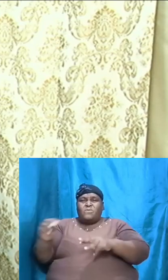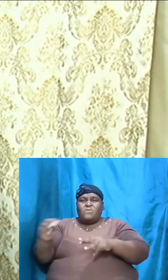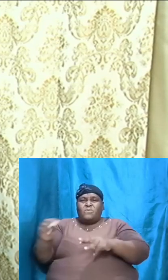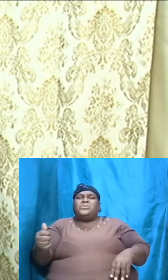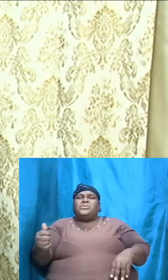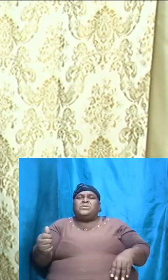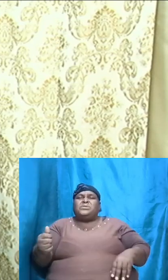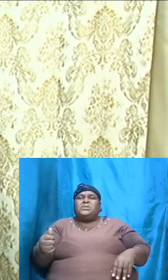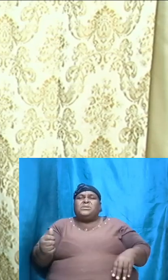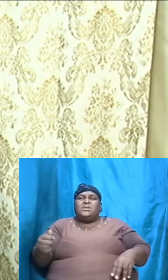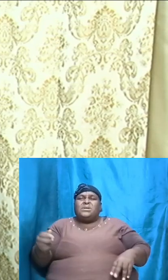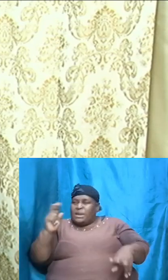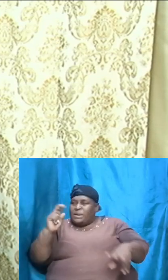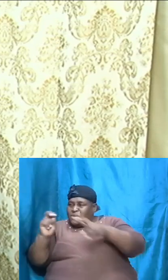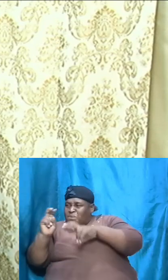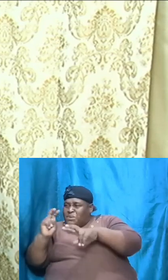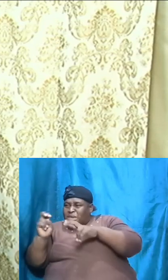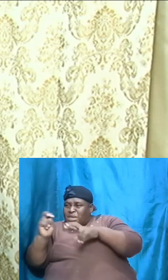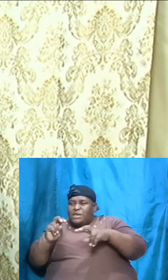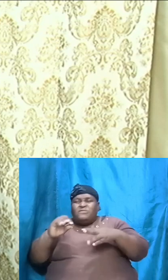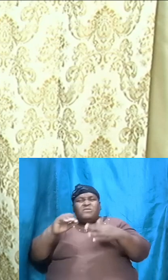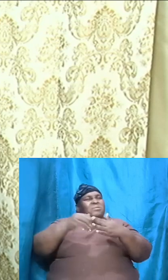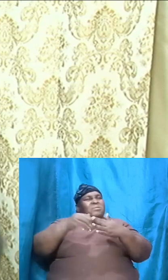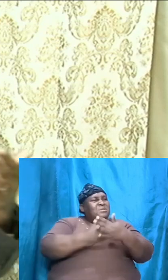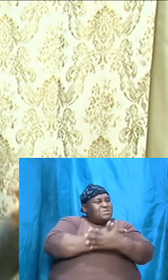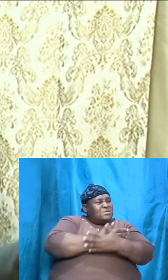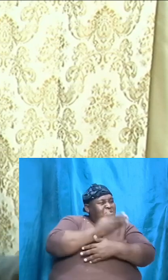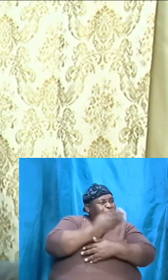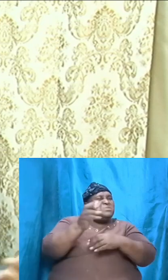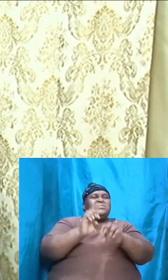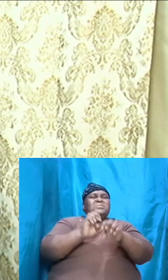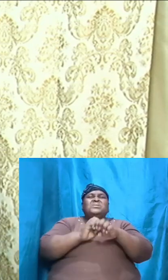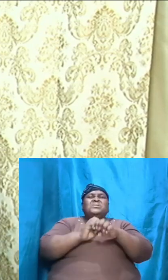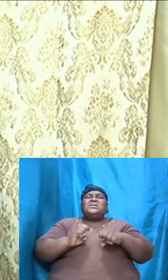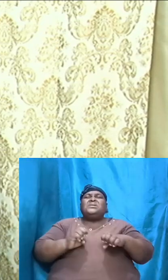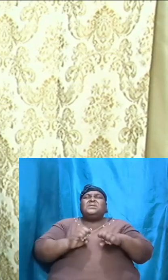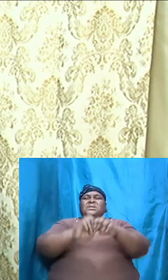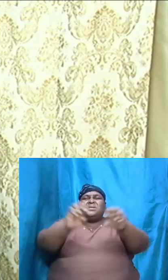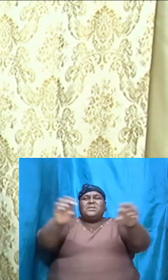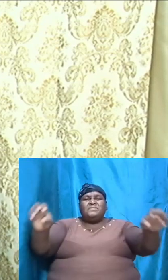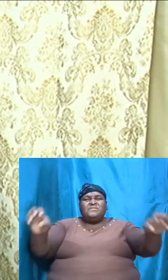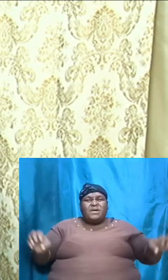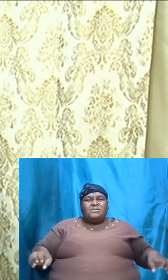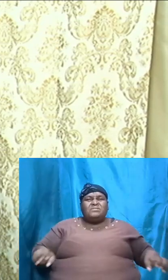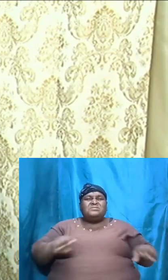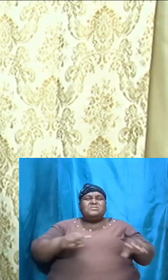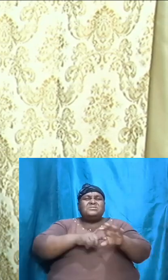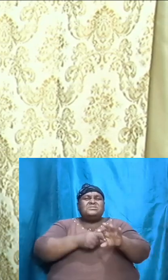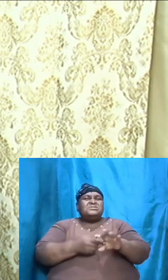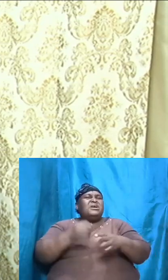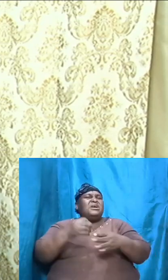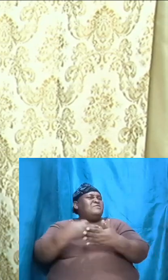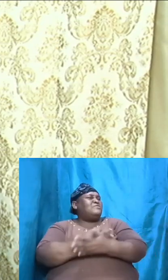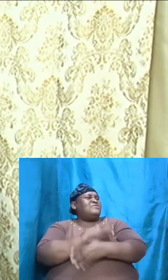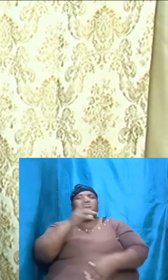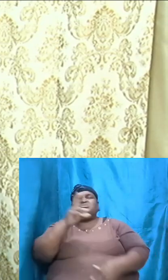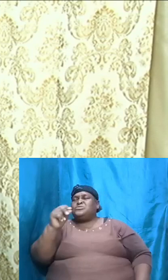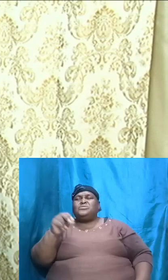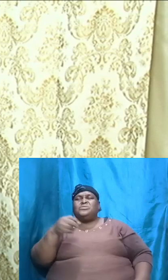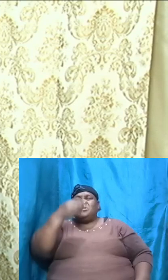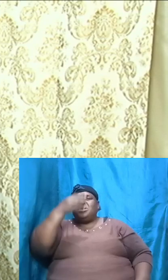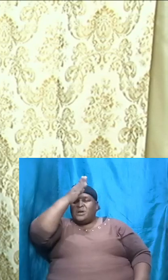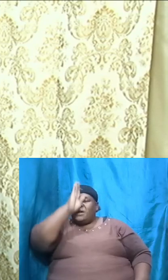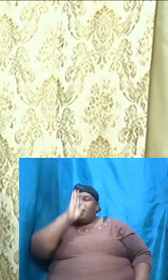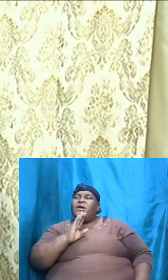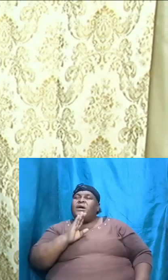was then looking for a new environment to start a fresh and no God